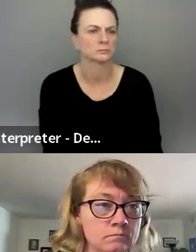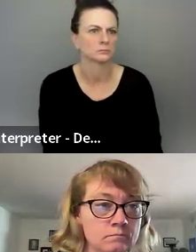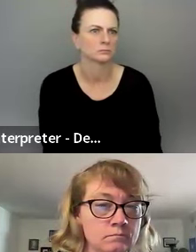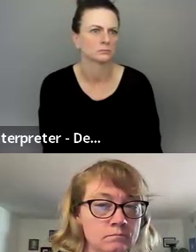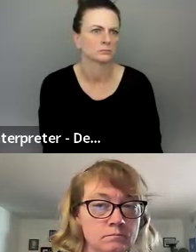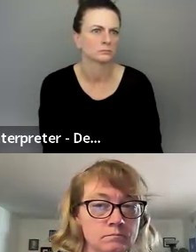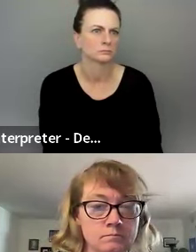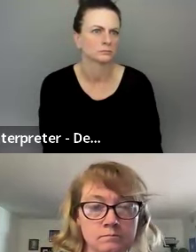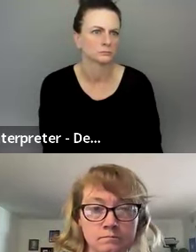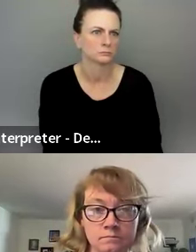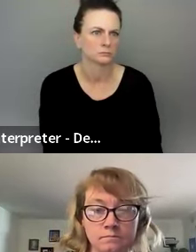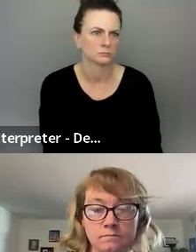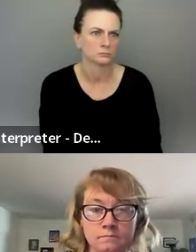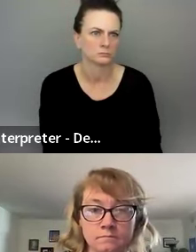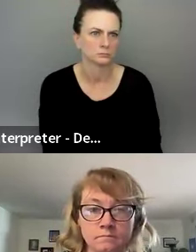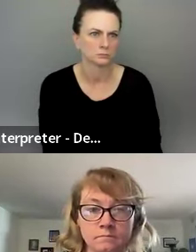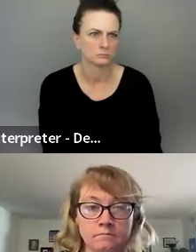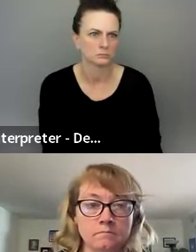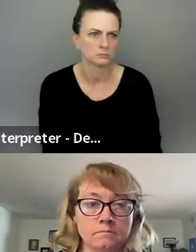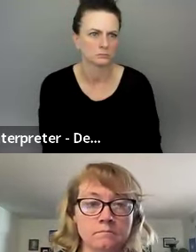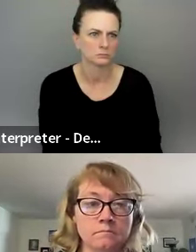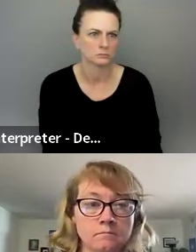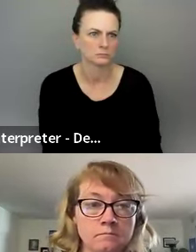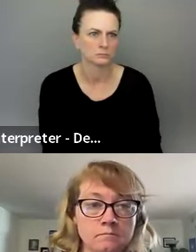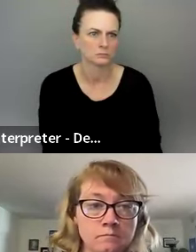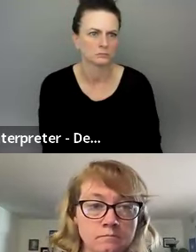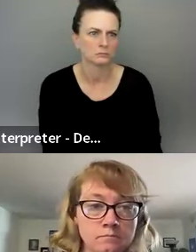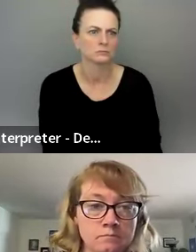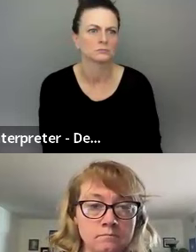You know, please look at the glossary channel and pick some words.